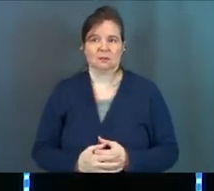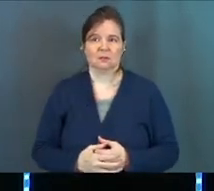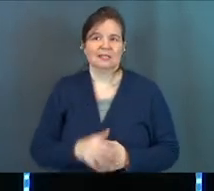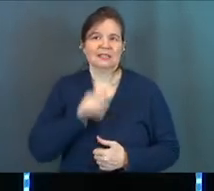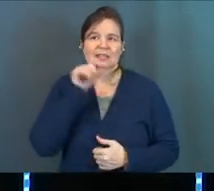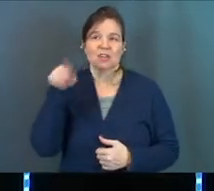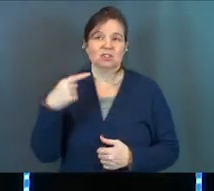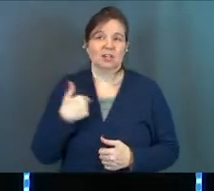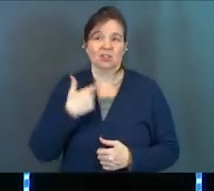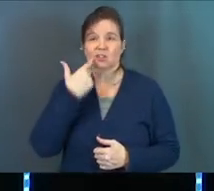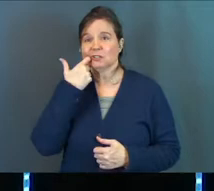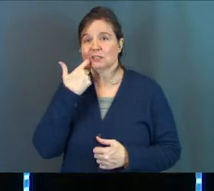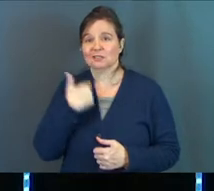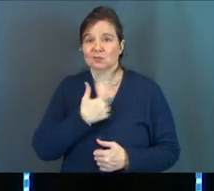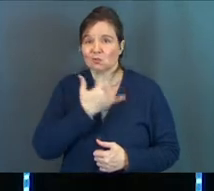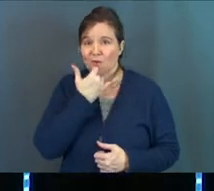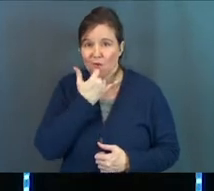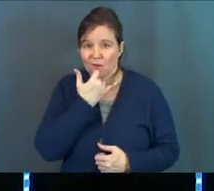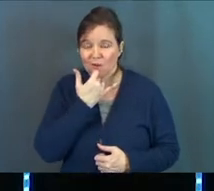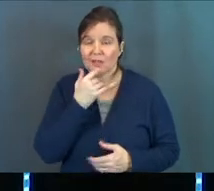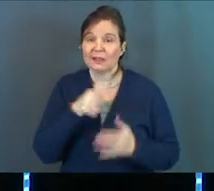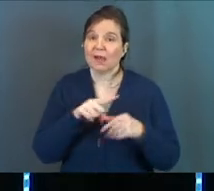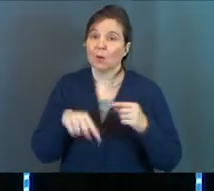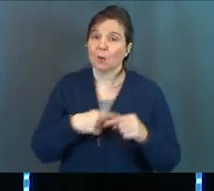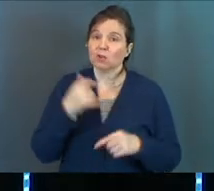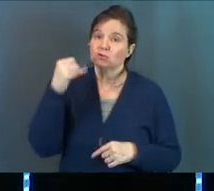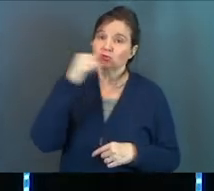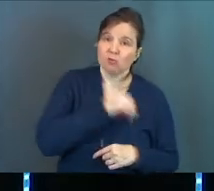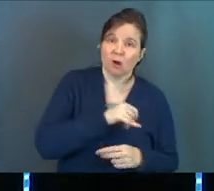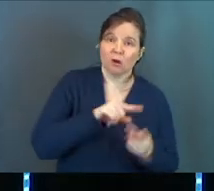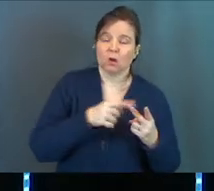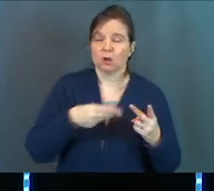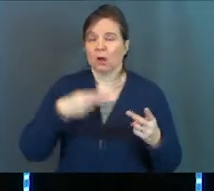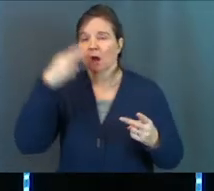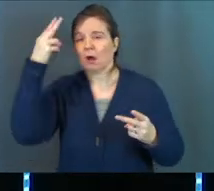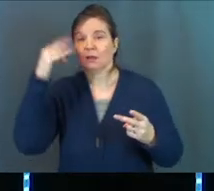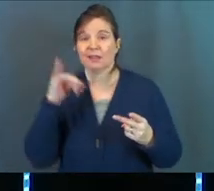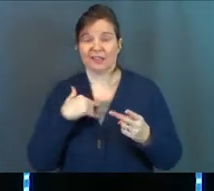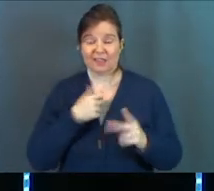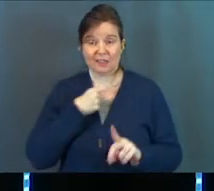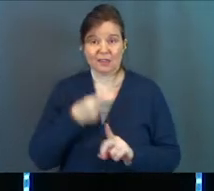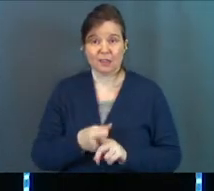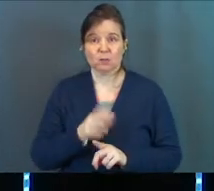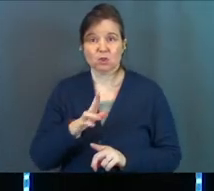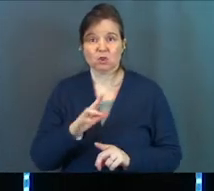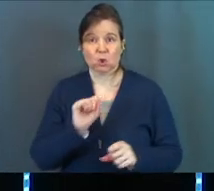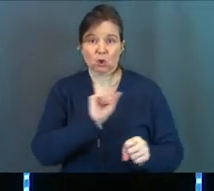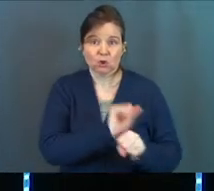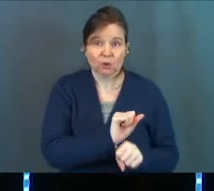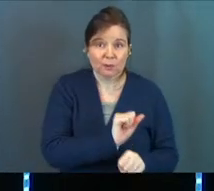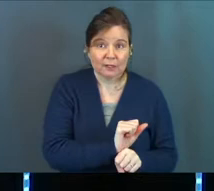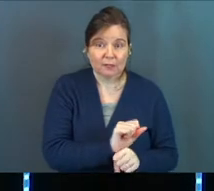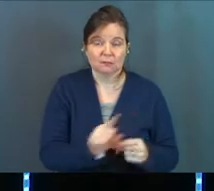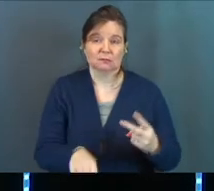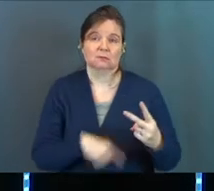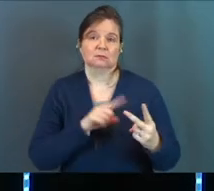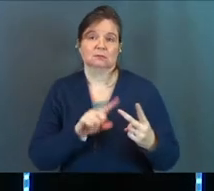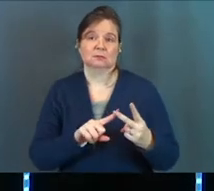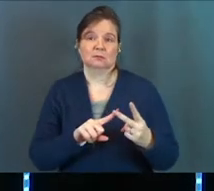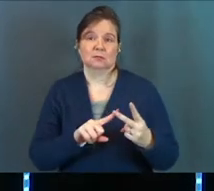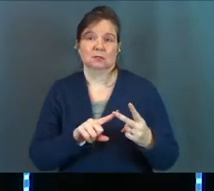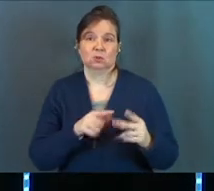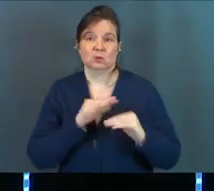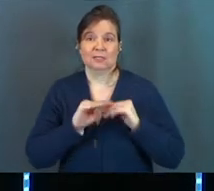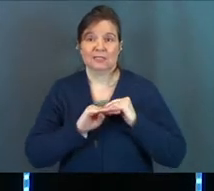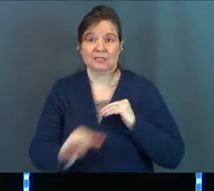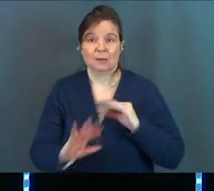It's not just that your addiction is wrong. It's that when you're drunk or you're high, it's the impact to your career. It's the impact to